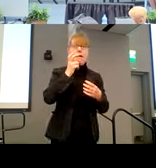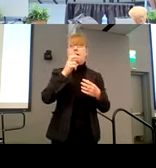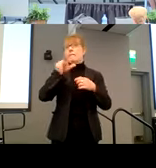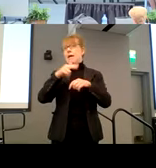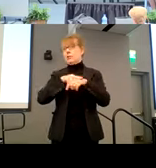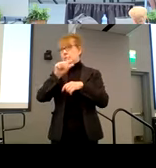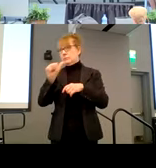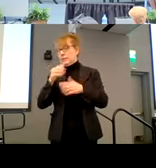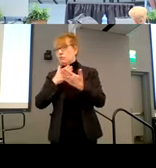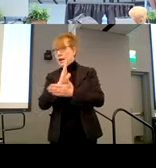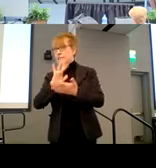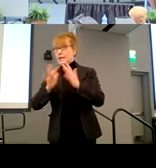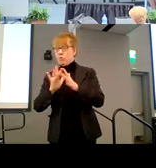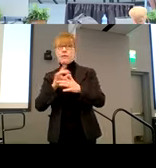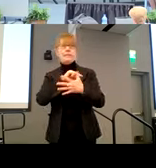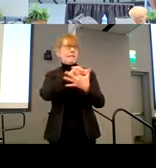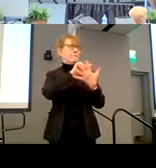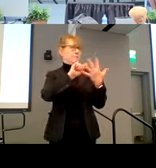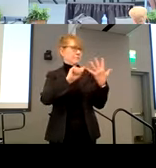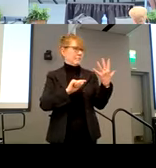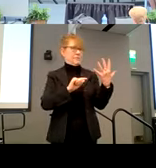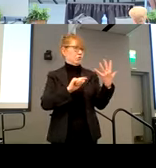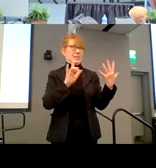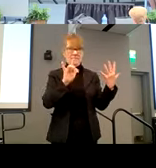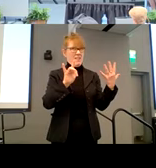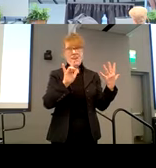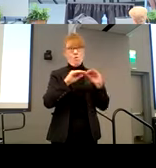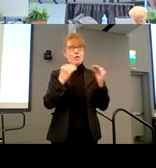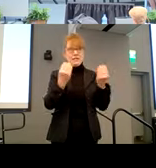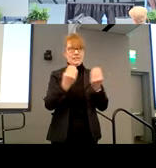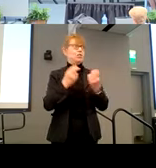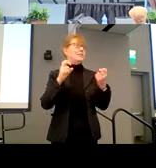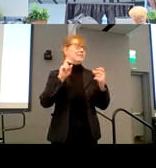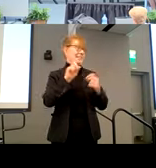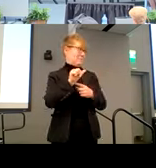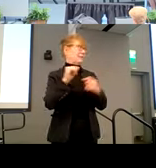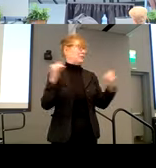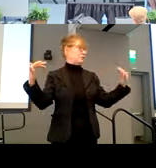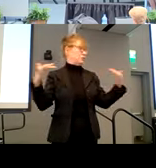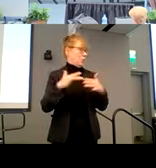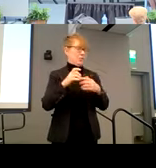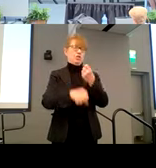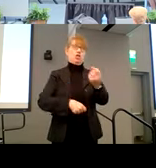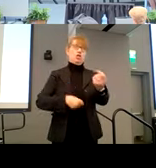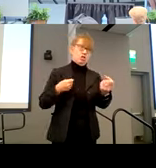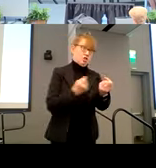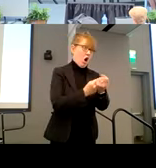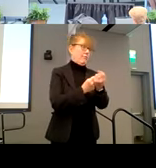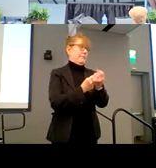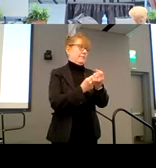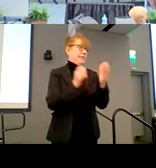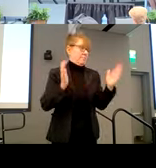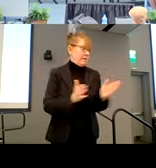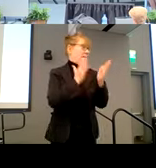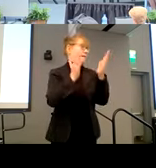Rights Network, and then there's another list of 25 organizations. So the disability community is solidly behind this bill. There have been other